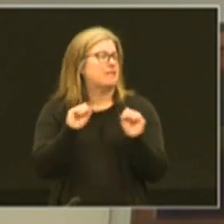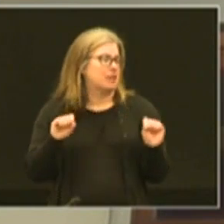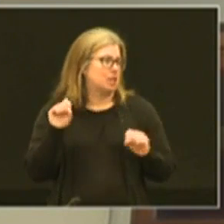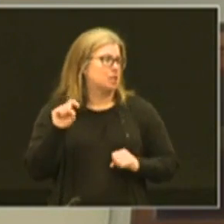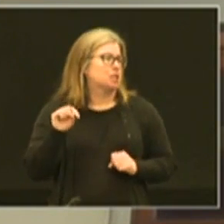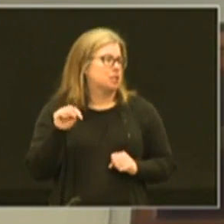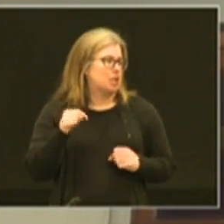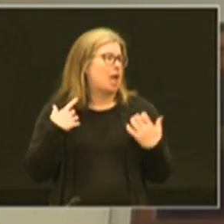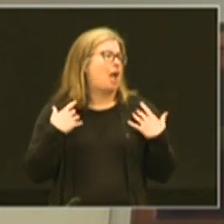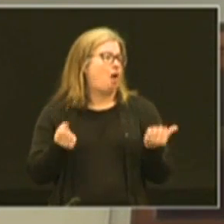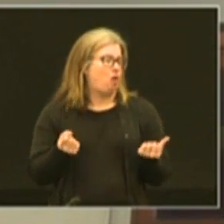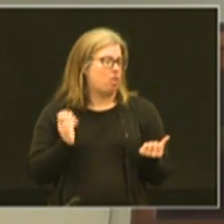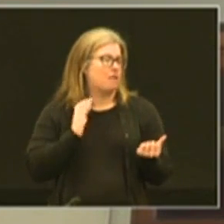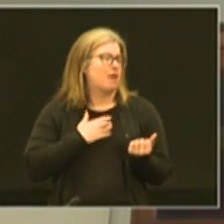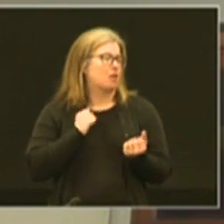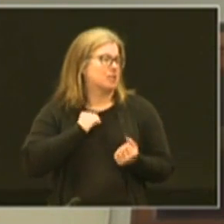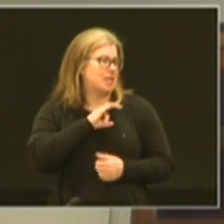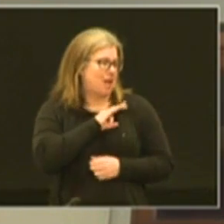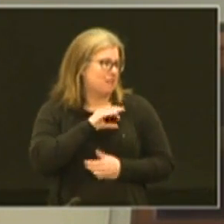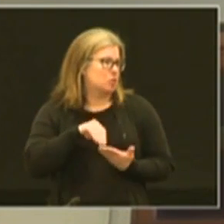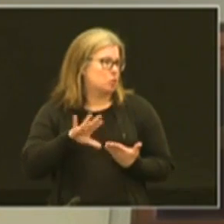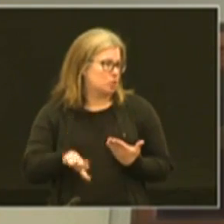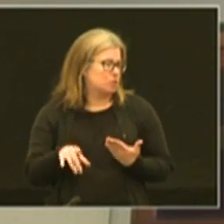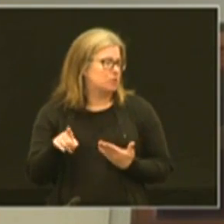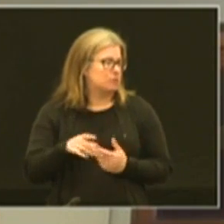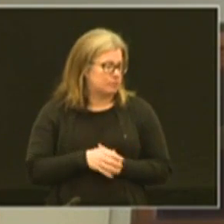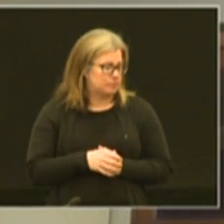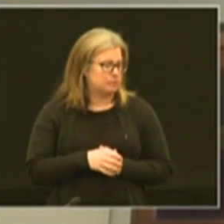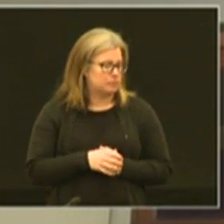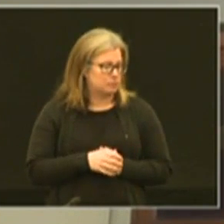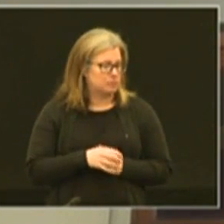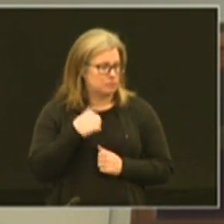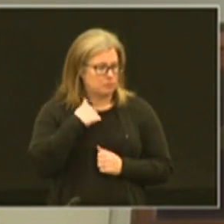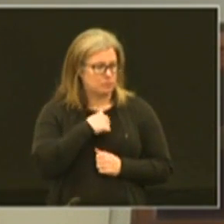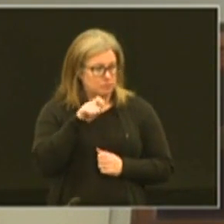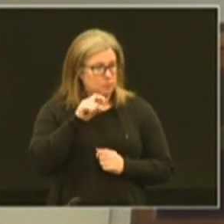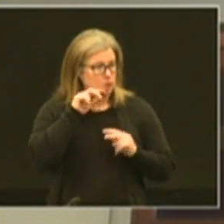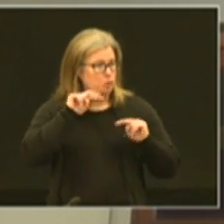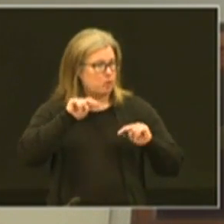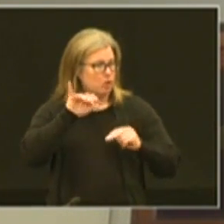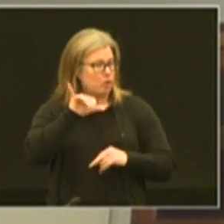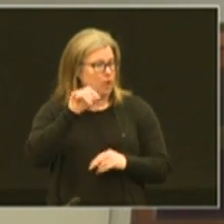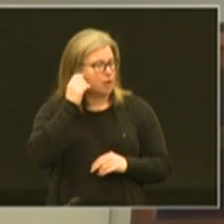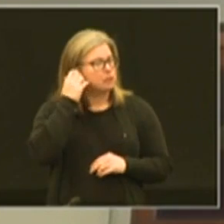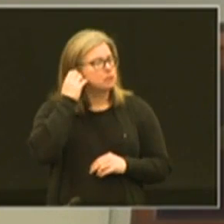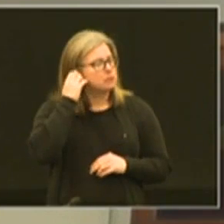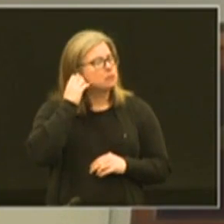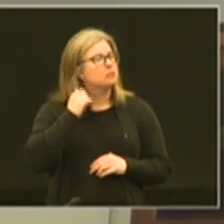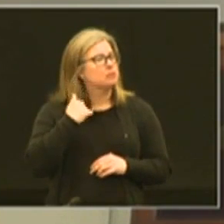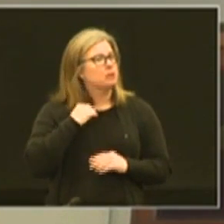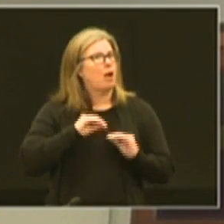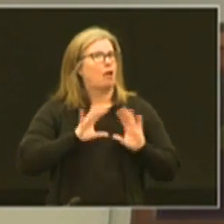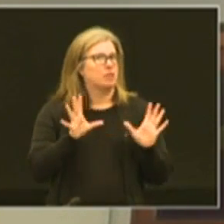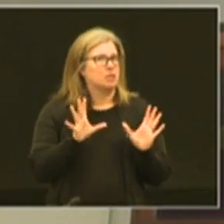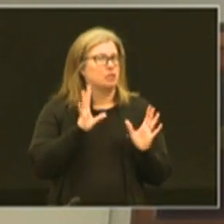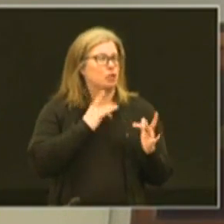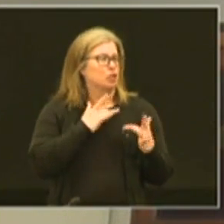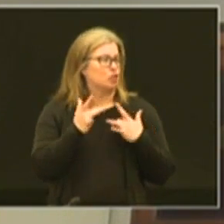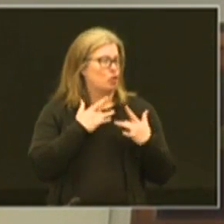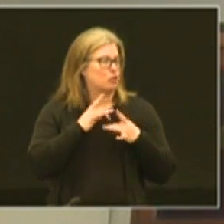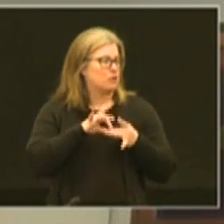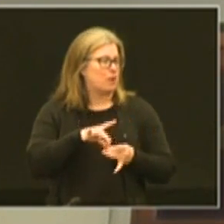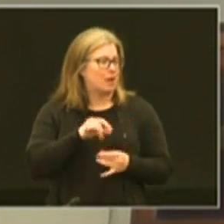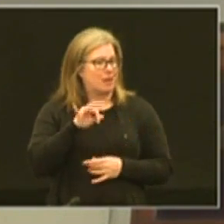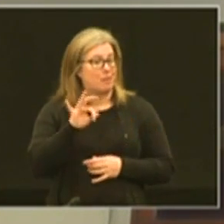and health of our staff and students um and so we're going to have to monitor that and i mean you know obviously there's concerns